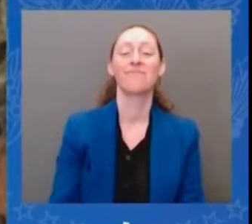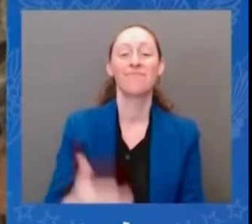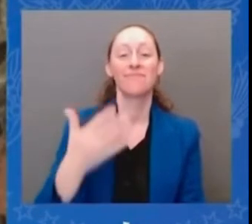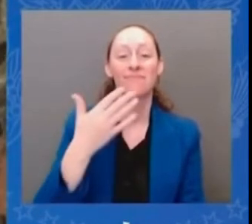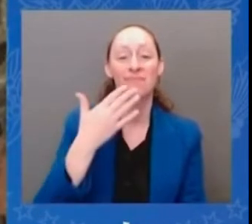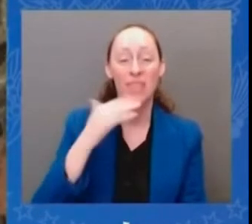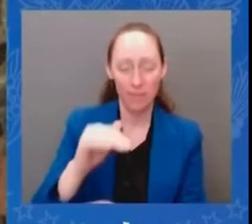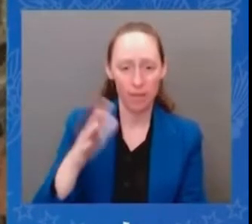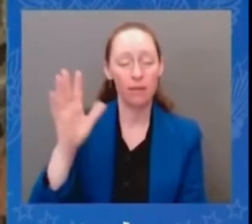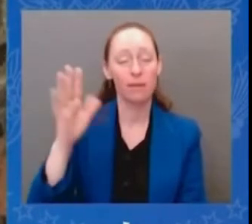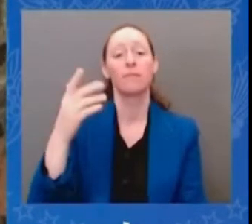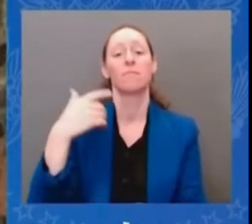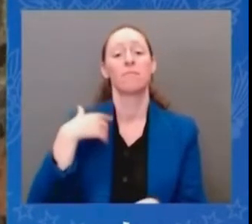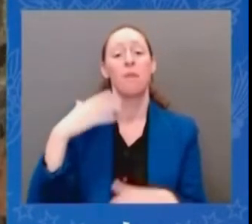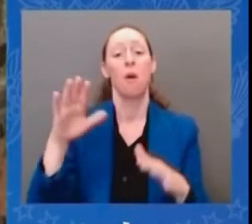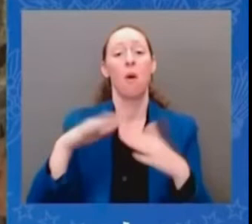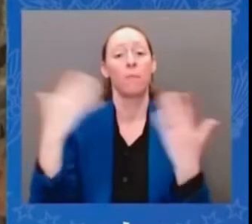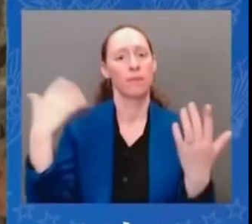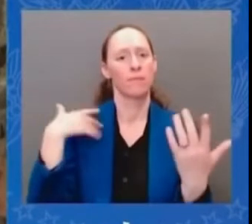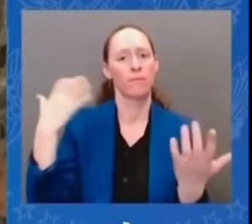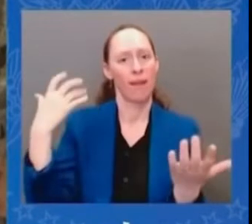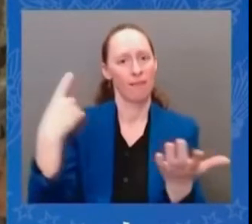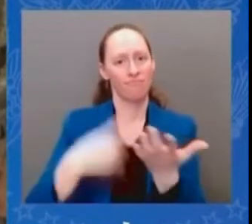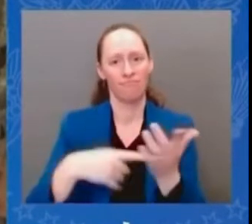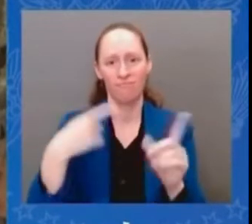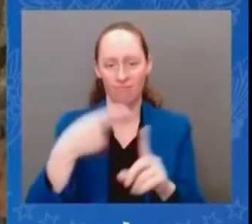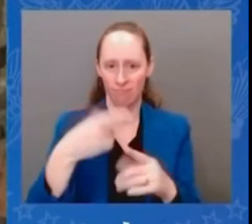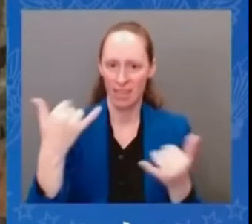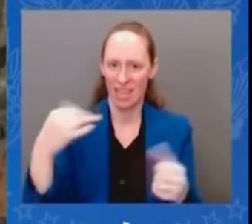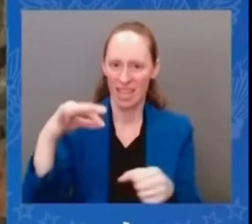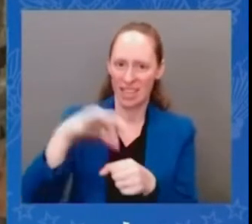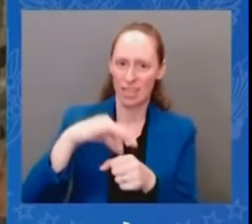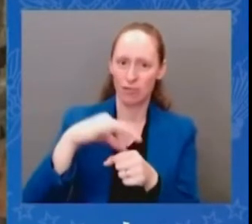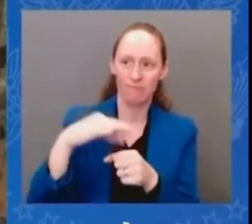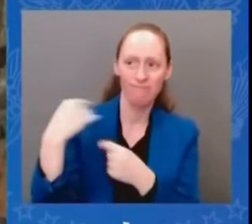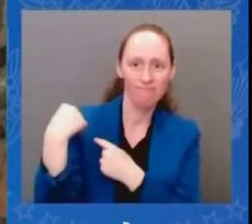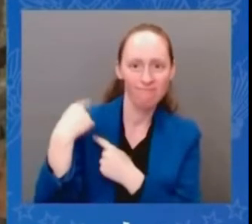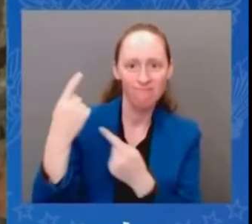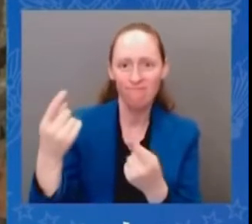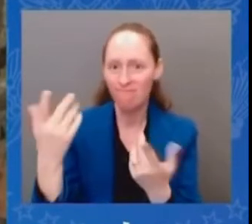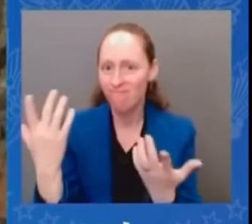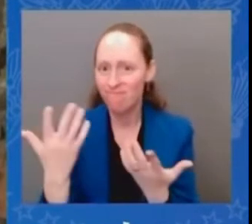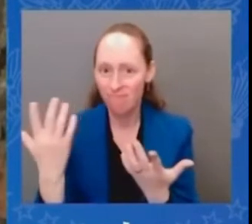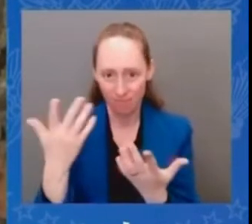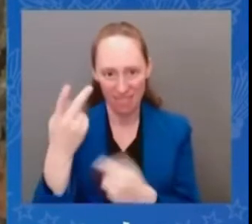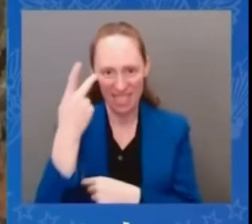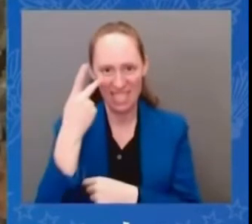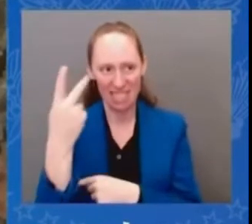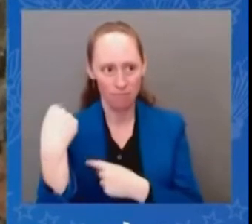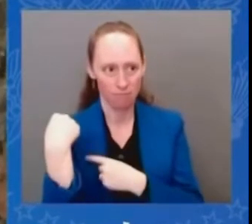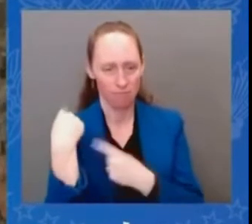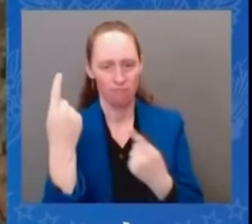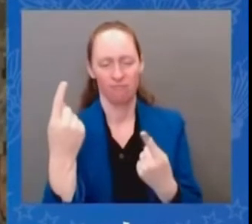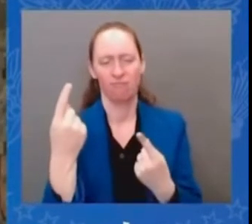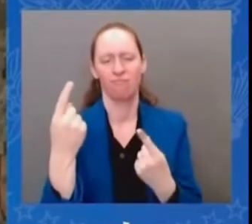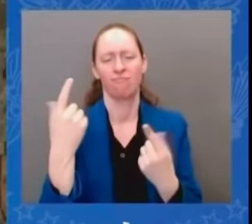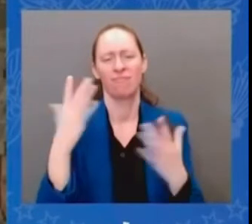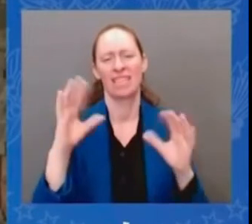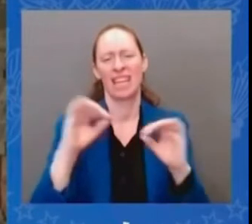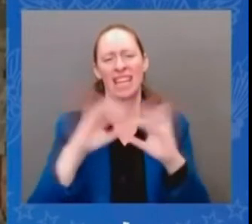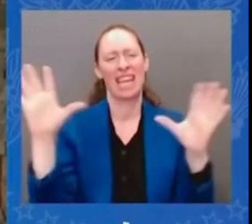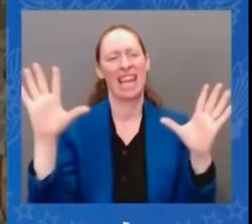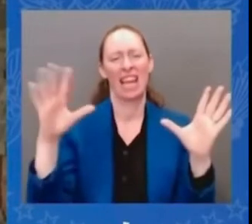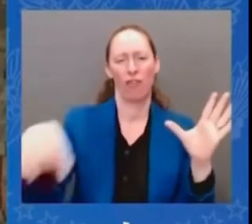What we saw was the strength and resilience of American democracy, and we saw it in action. and the american people prove once again that democracy